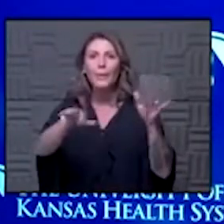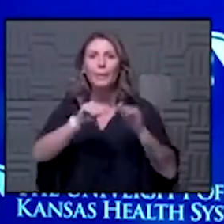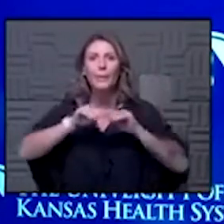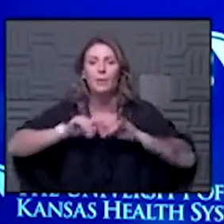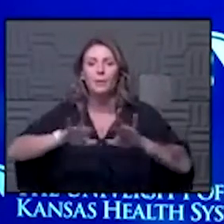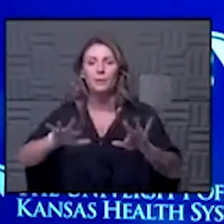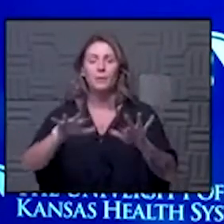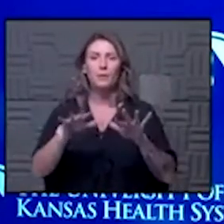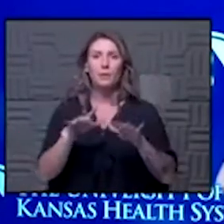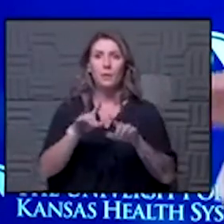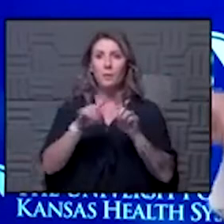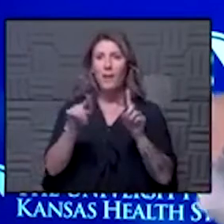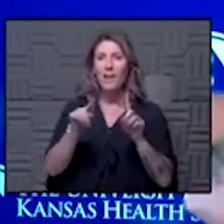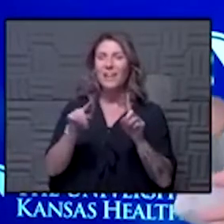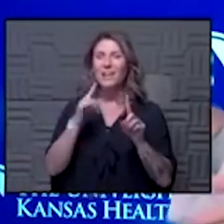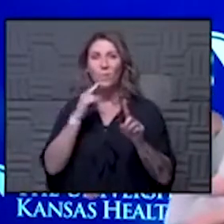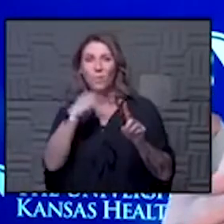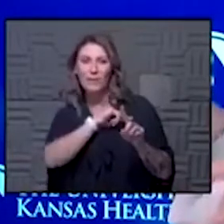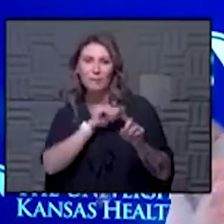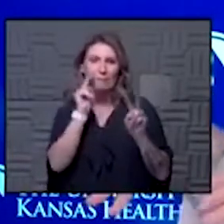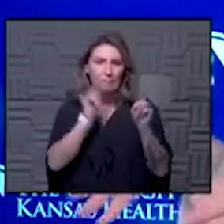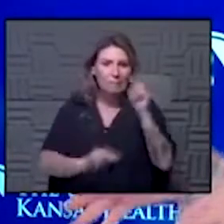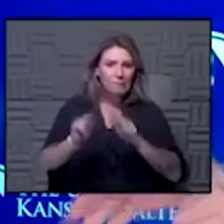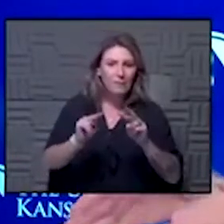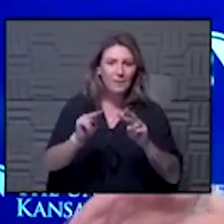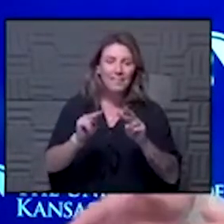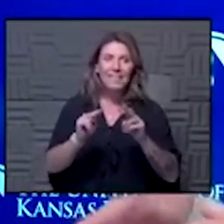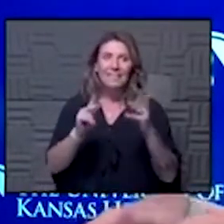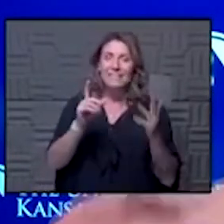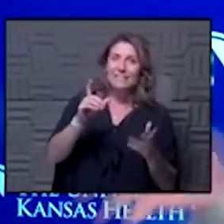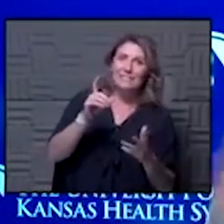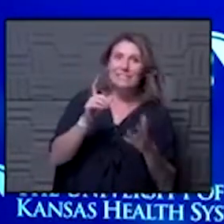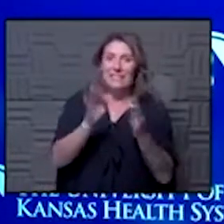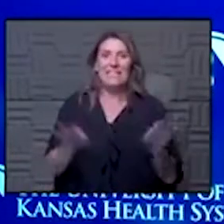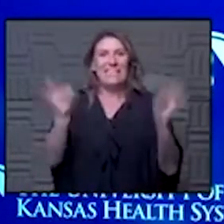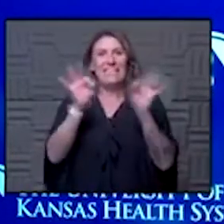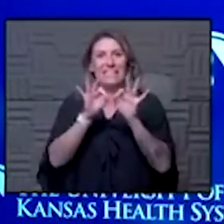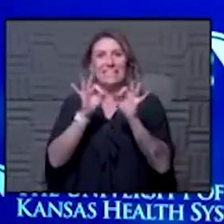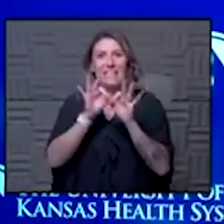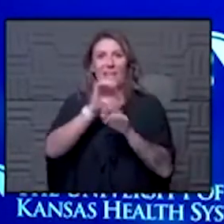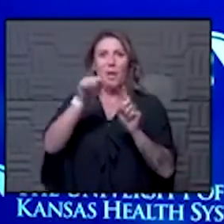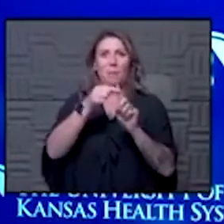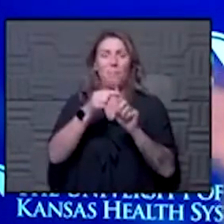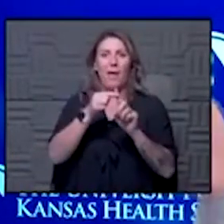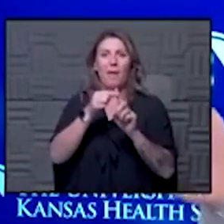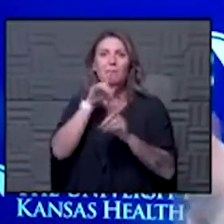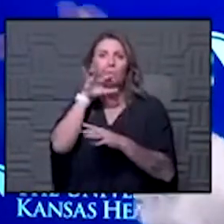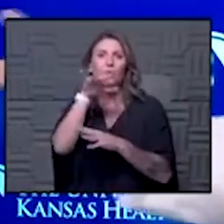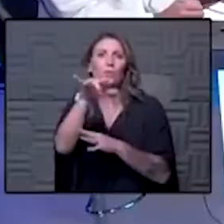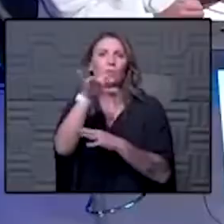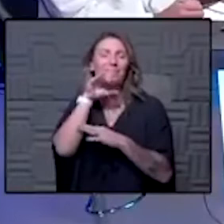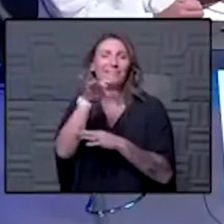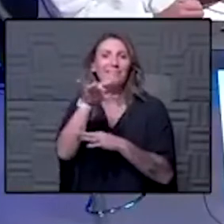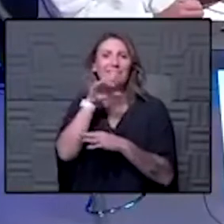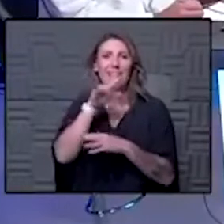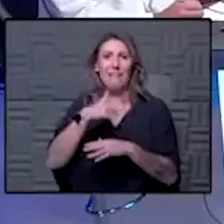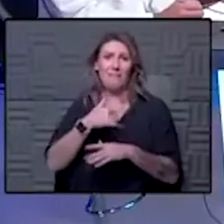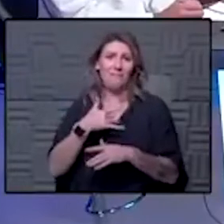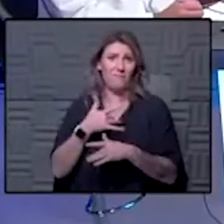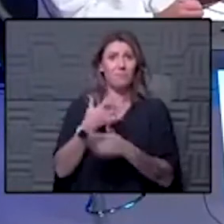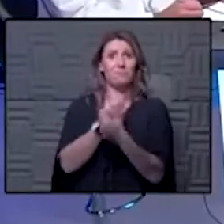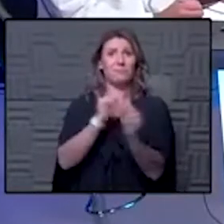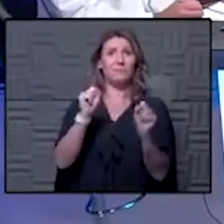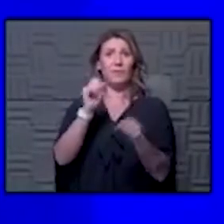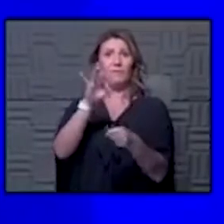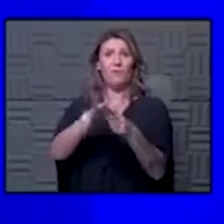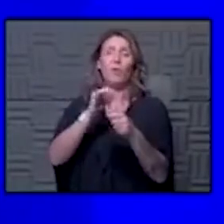Dana we're looking less and less like that's the key. It's really all about the breath cloud. So I feel very safe voting. Yeah I do too. I